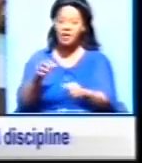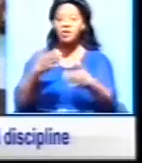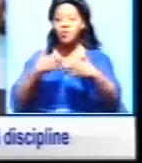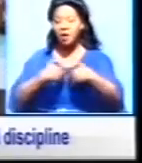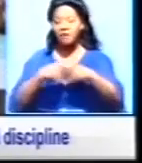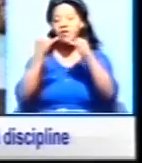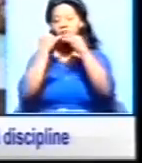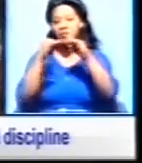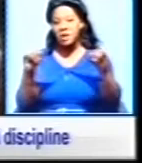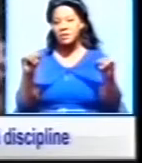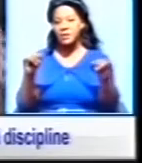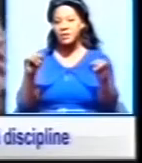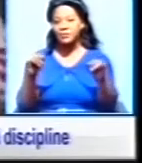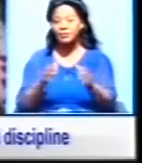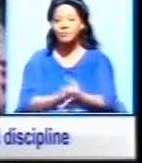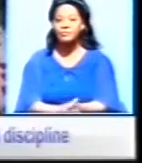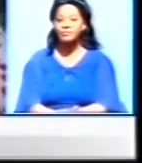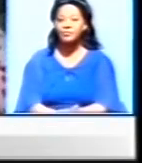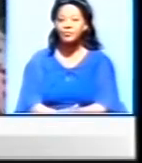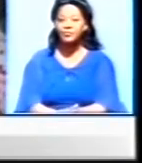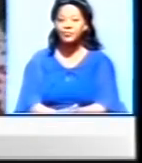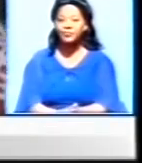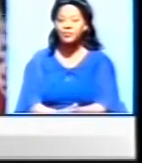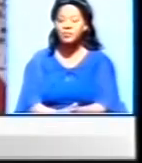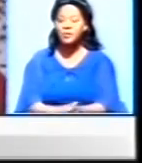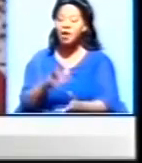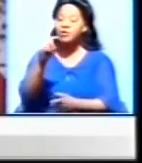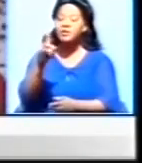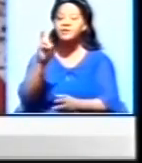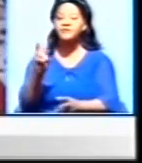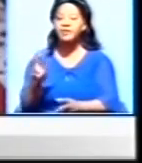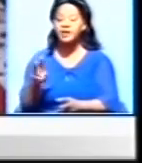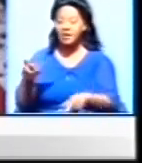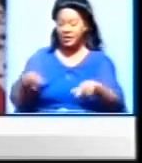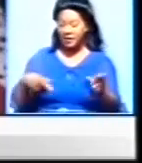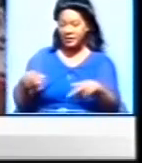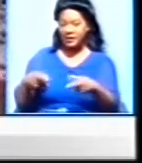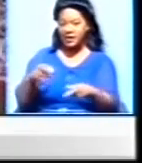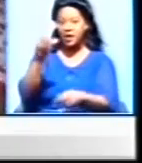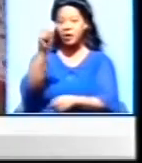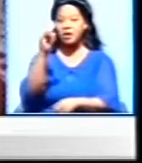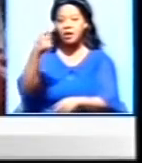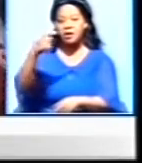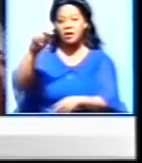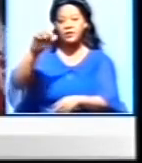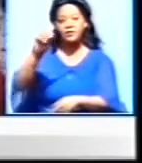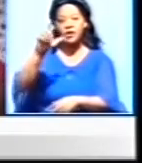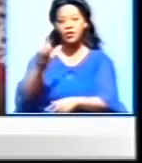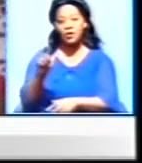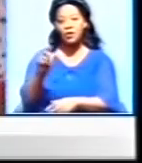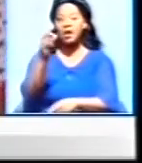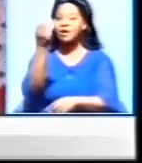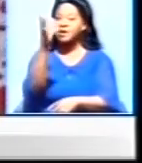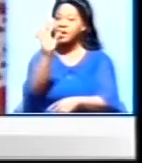have the information. So in terms of television signal, we're hoping that in the next 18